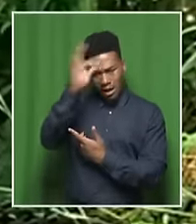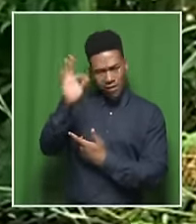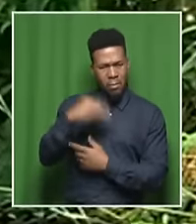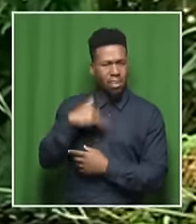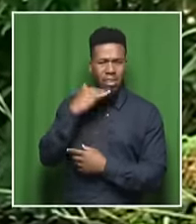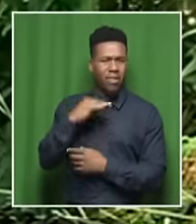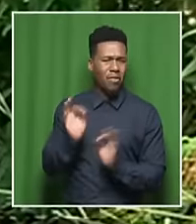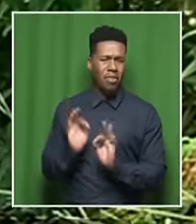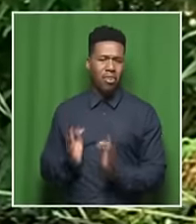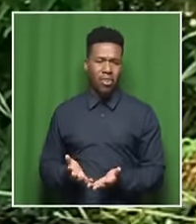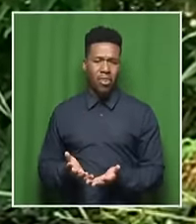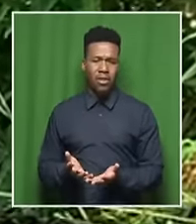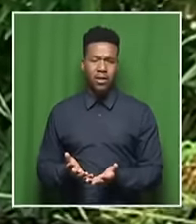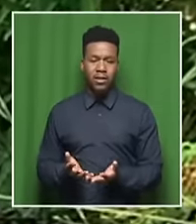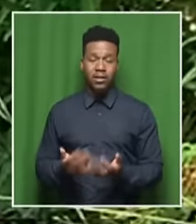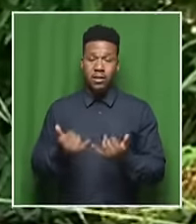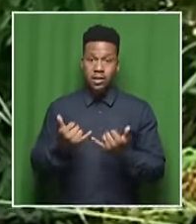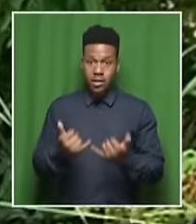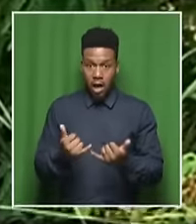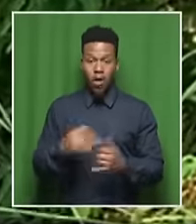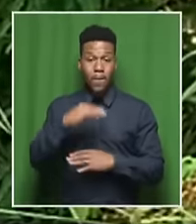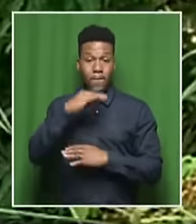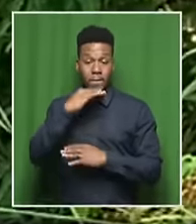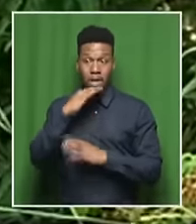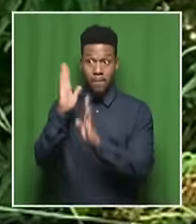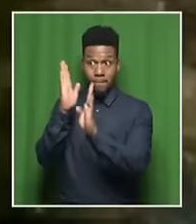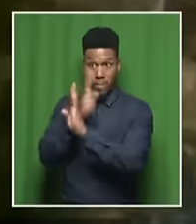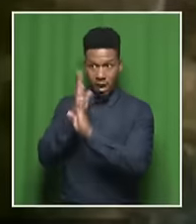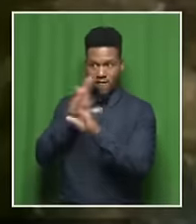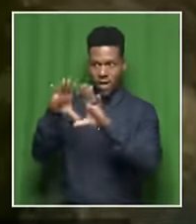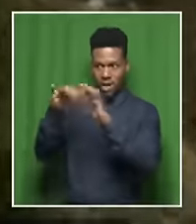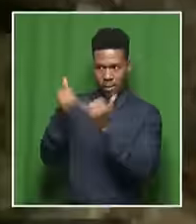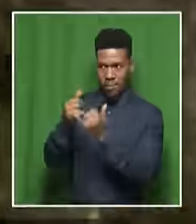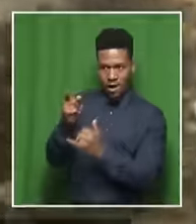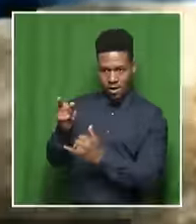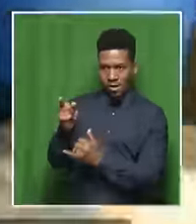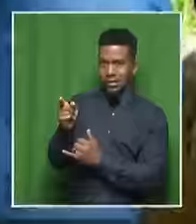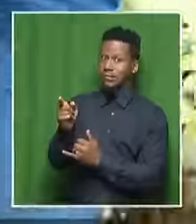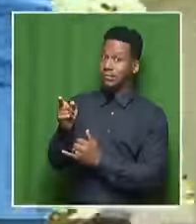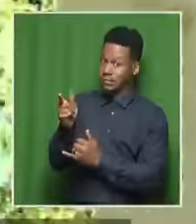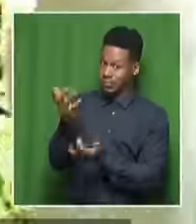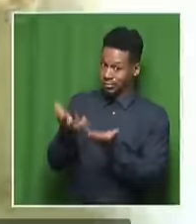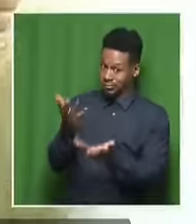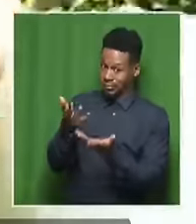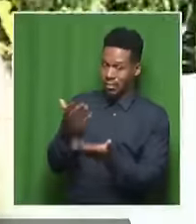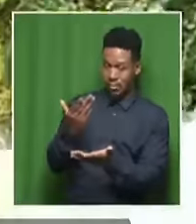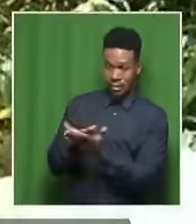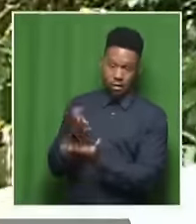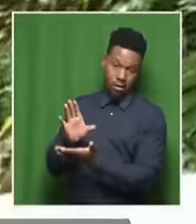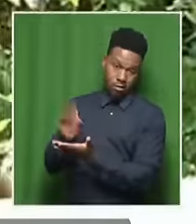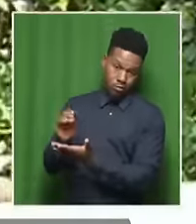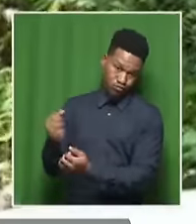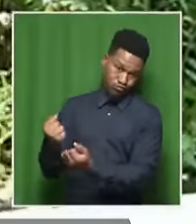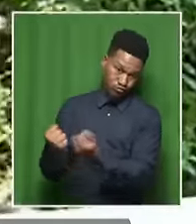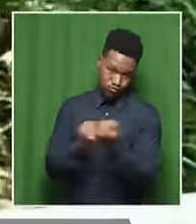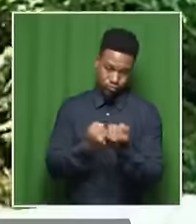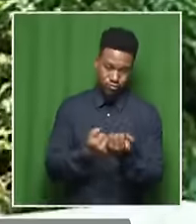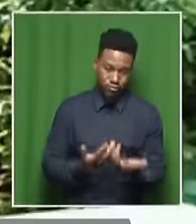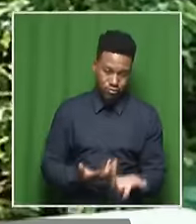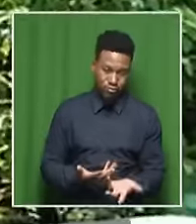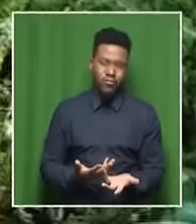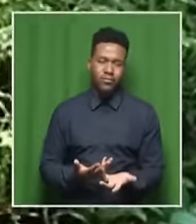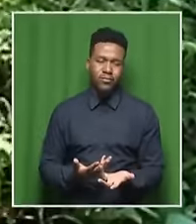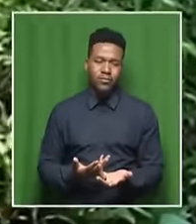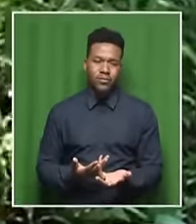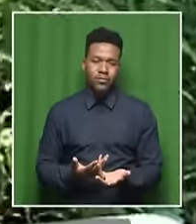all of this is driving the private sector into becoming relatively self-sufficient. You can't quite become as self-sufficient with water as you